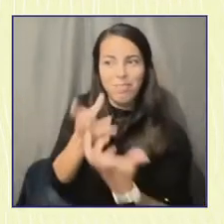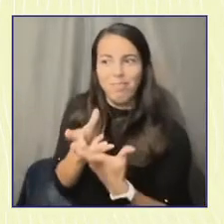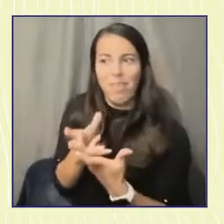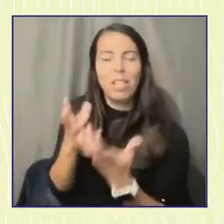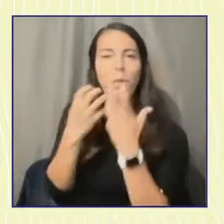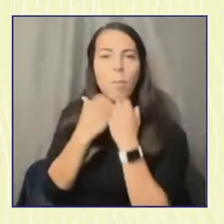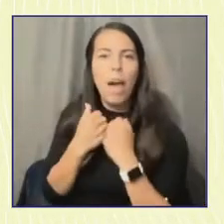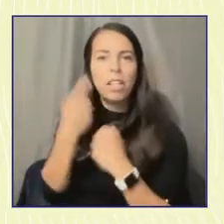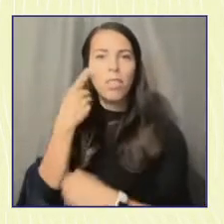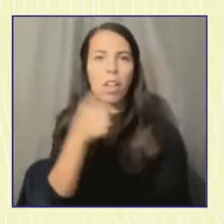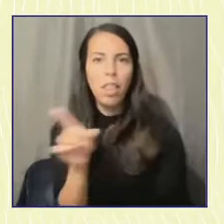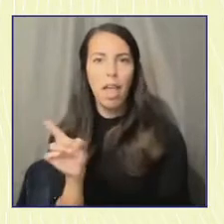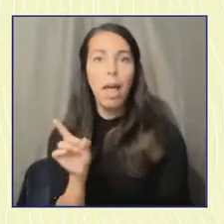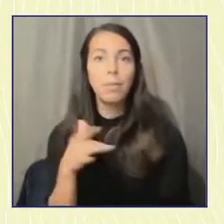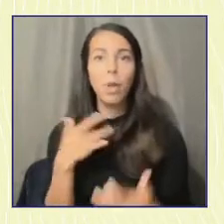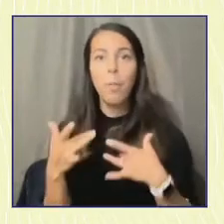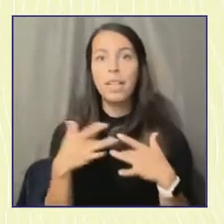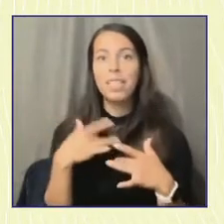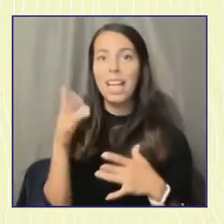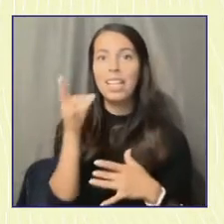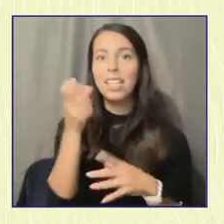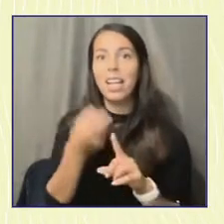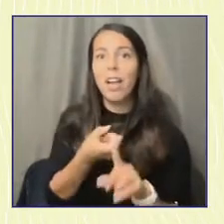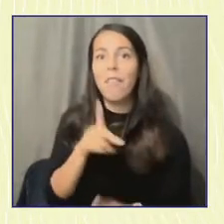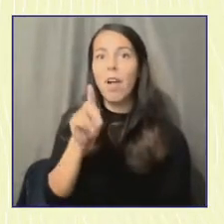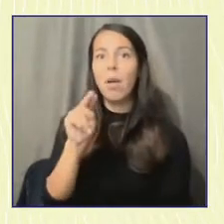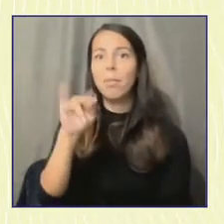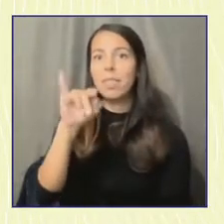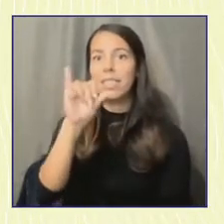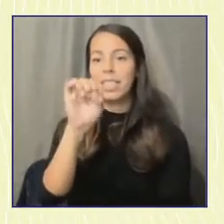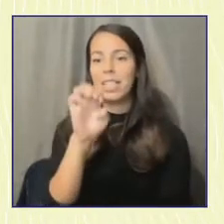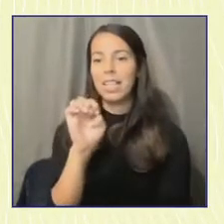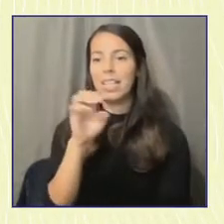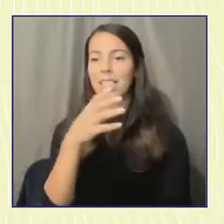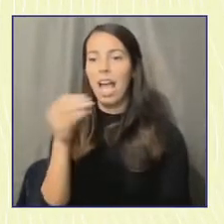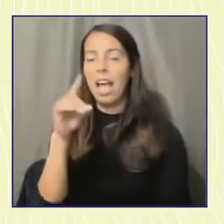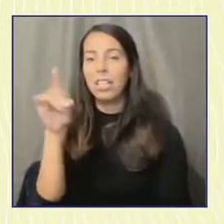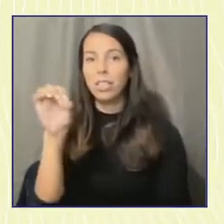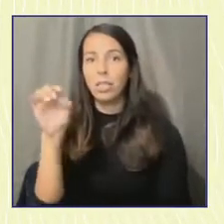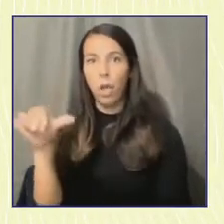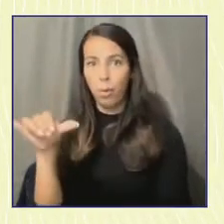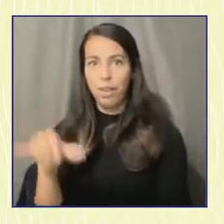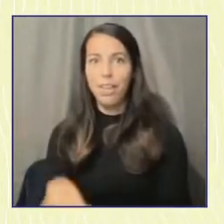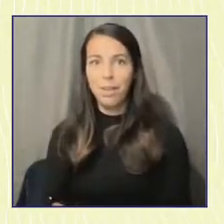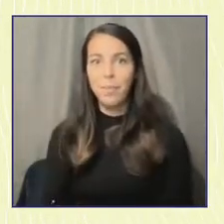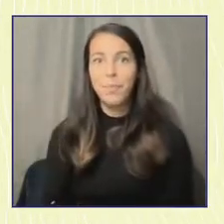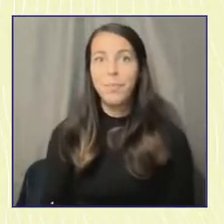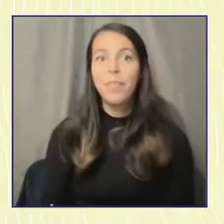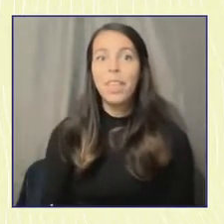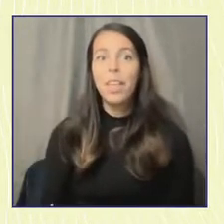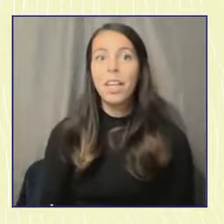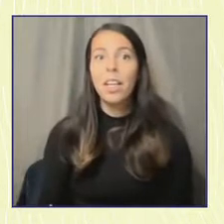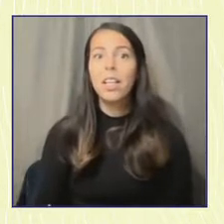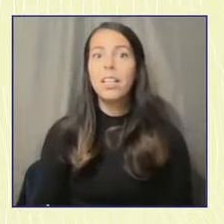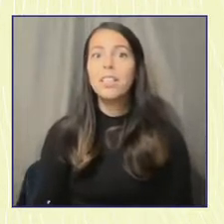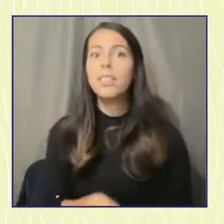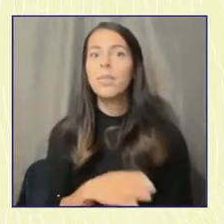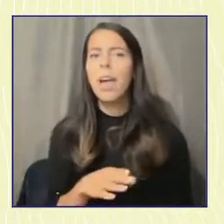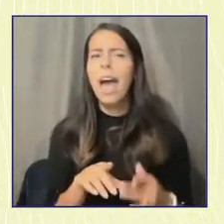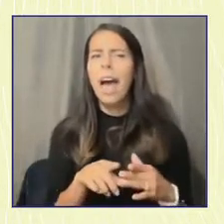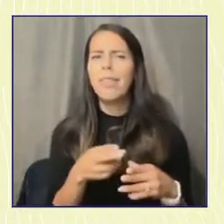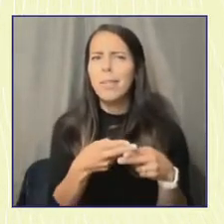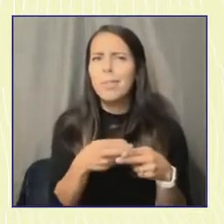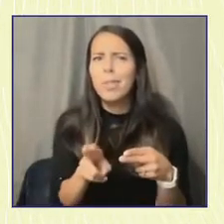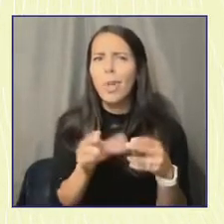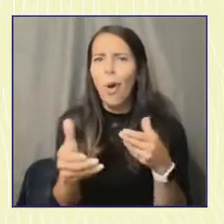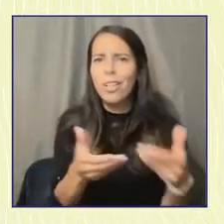from Zoe and Denise directly today. And with that in mind, we left kind of only short-ish intros for you because we wanted to give you